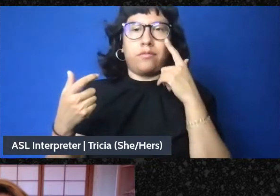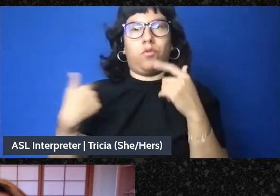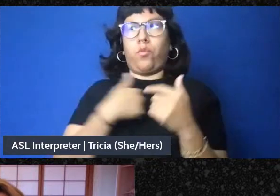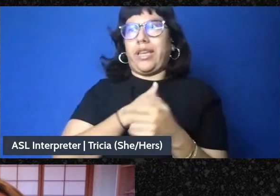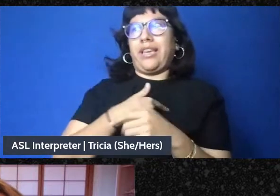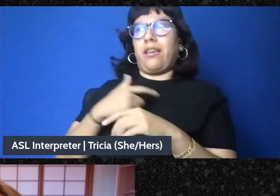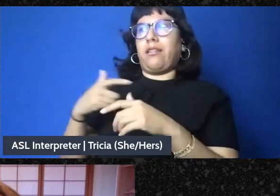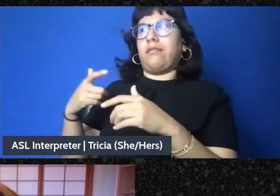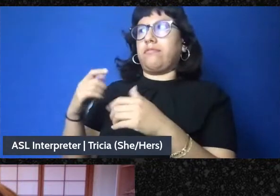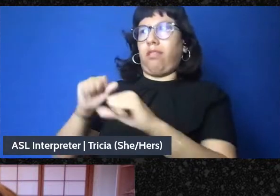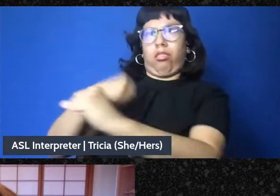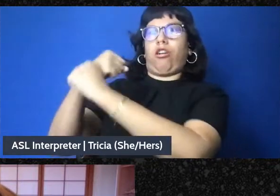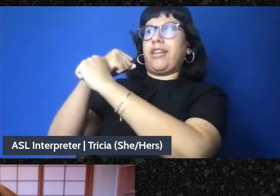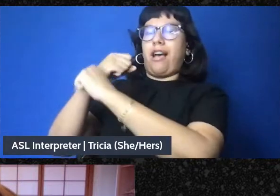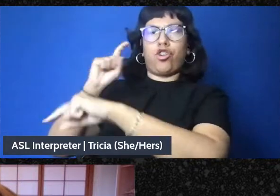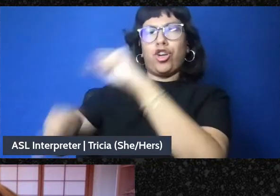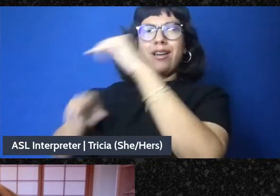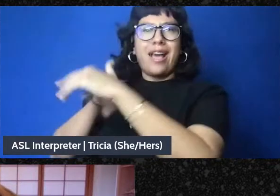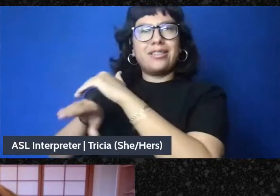locked out from their land